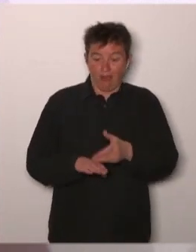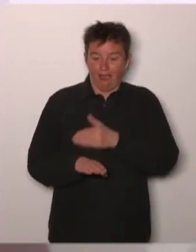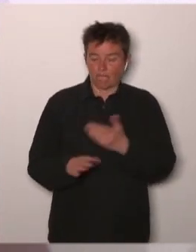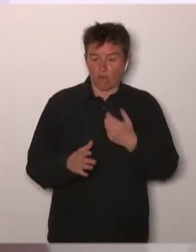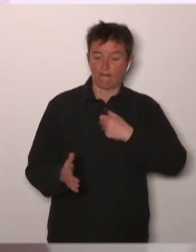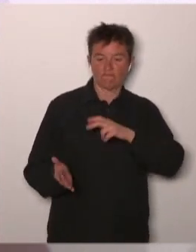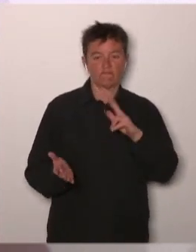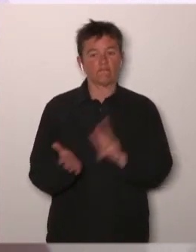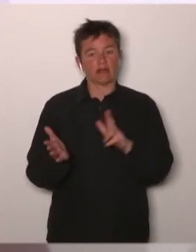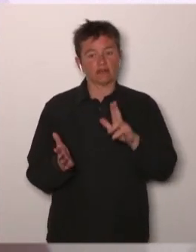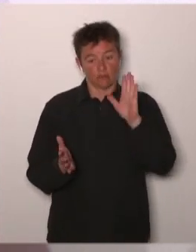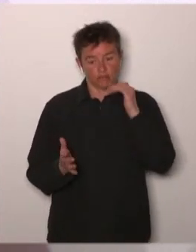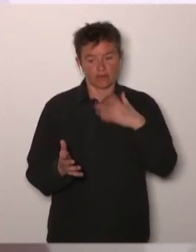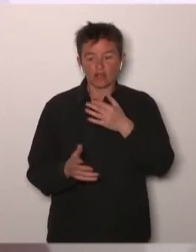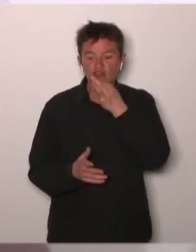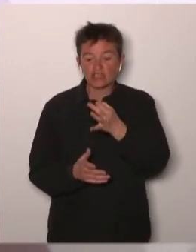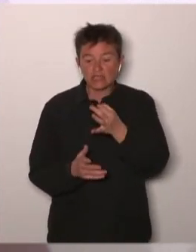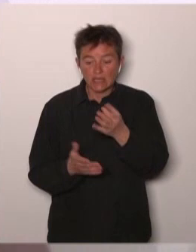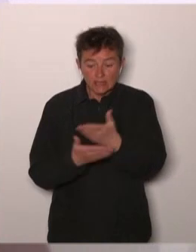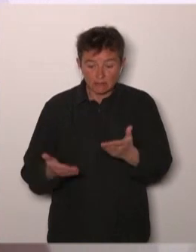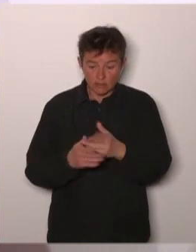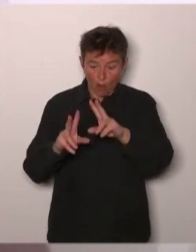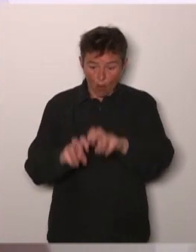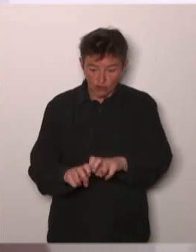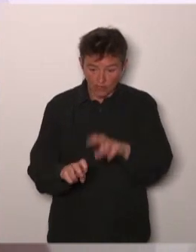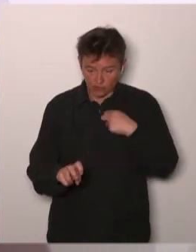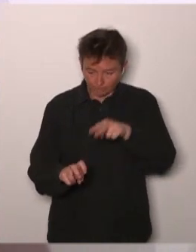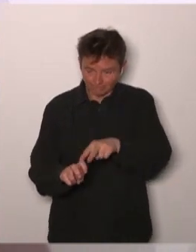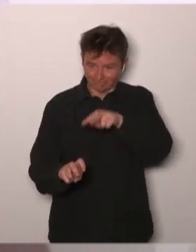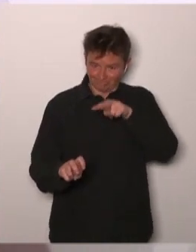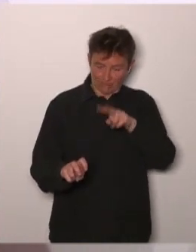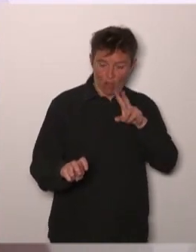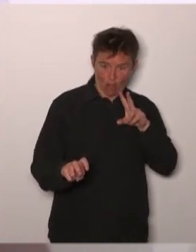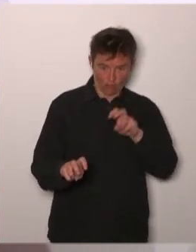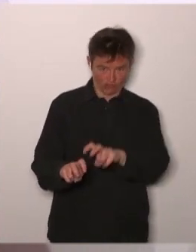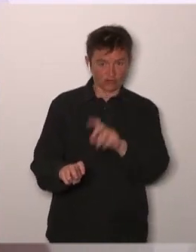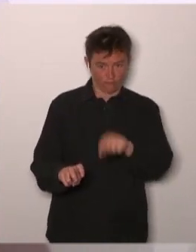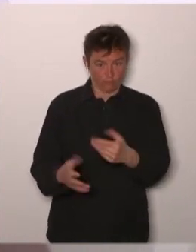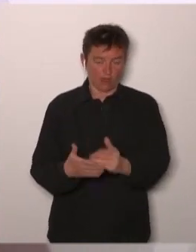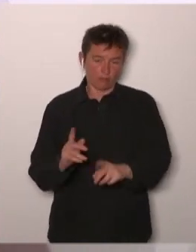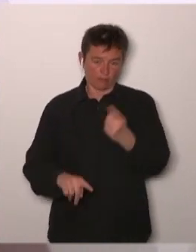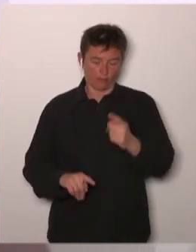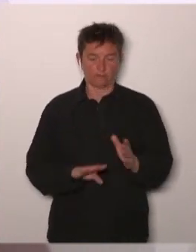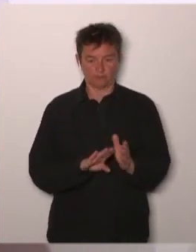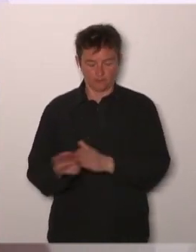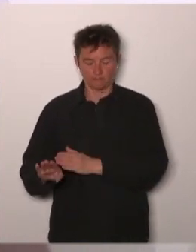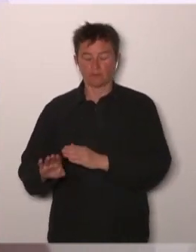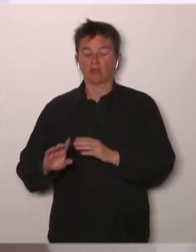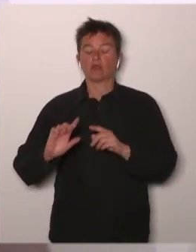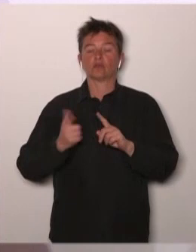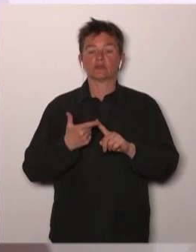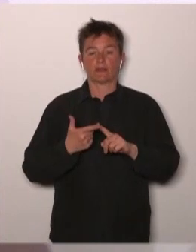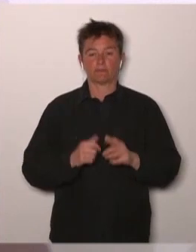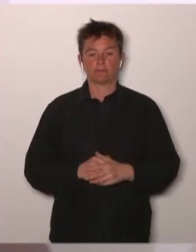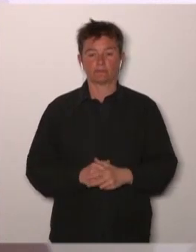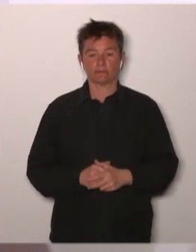solution that's very important the first thing second thing there is real world data and